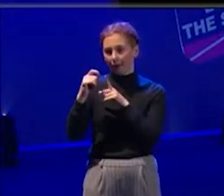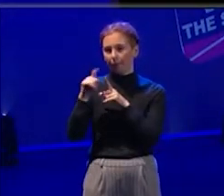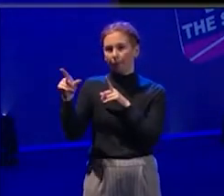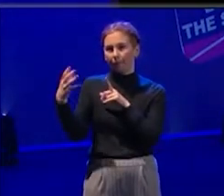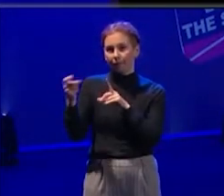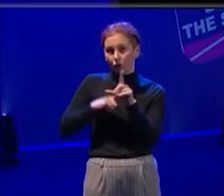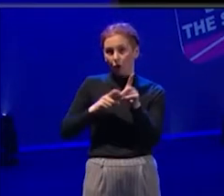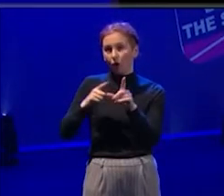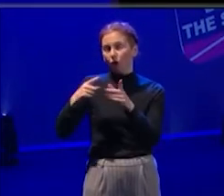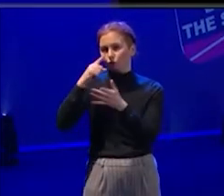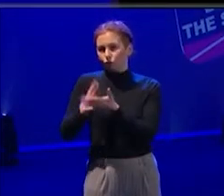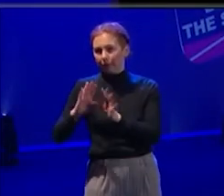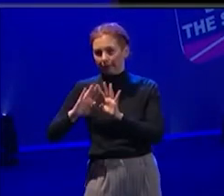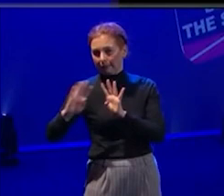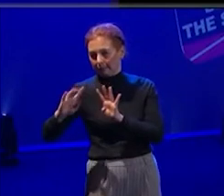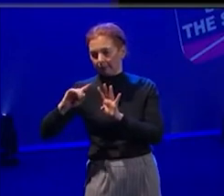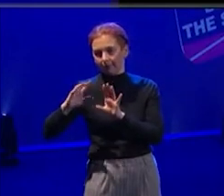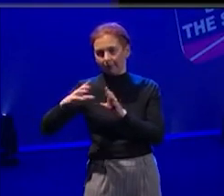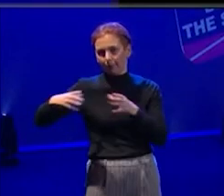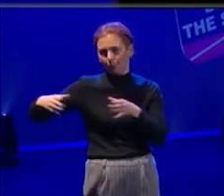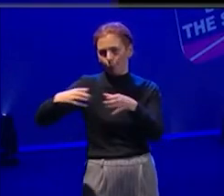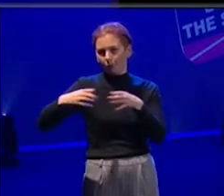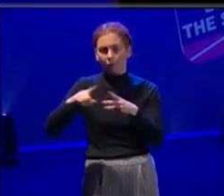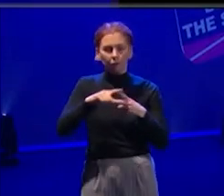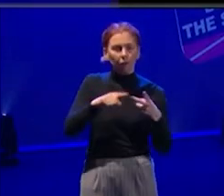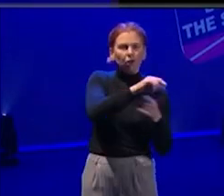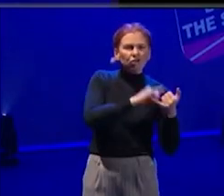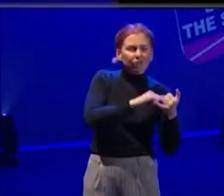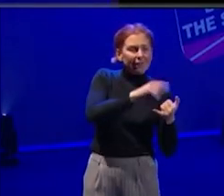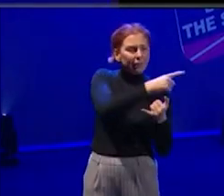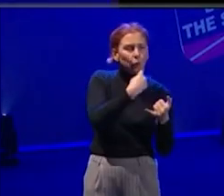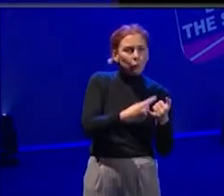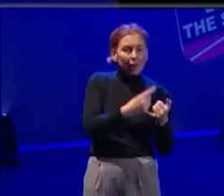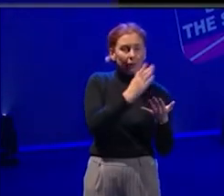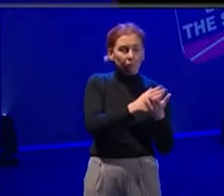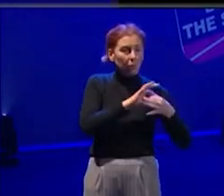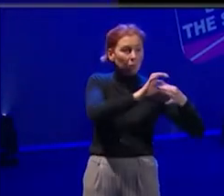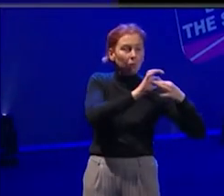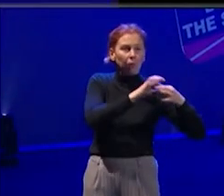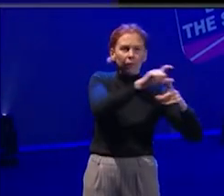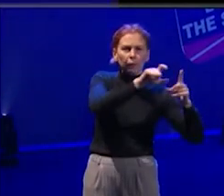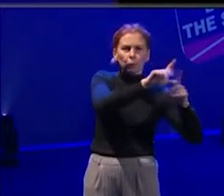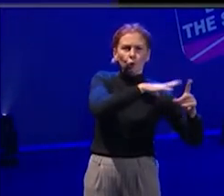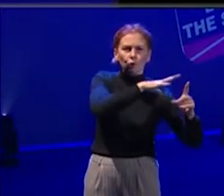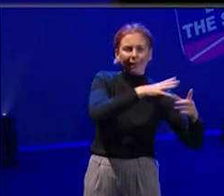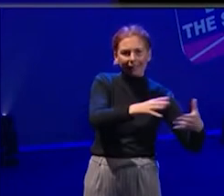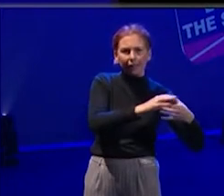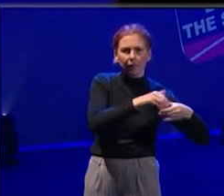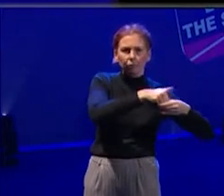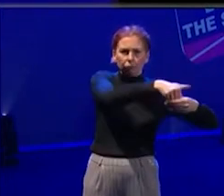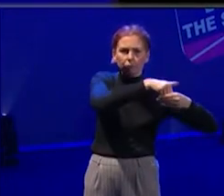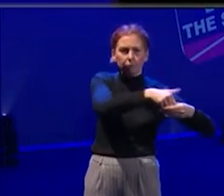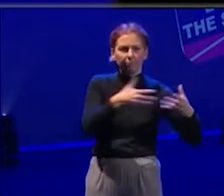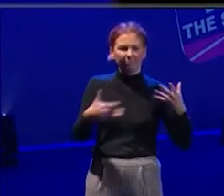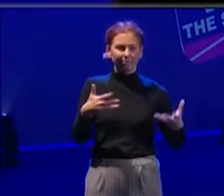Shireen, you were also saying that like, it is very lateral and you consider yourself part of the community. Is it a personal reflection that